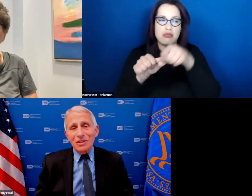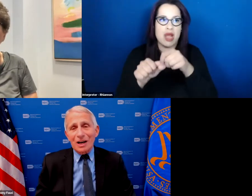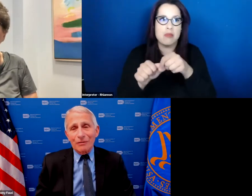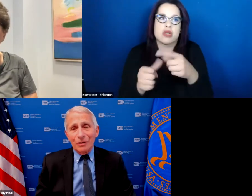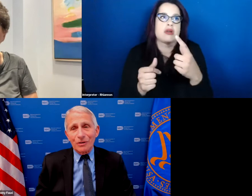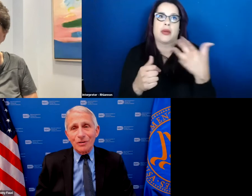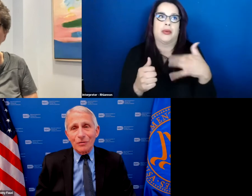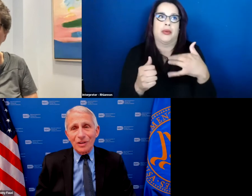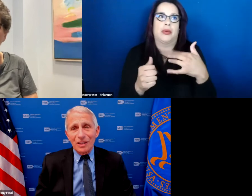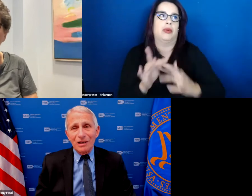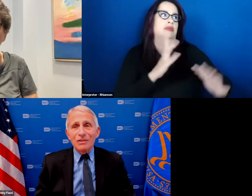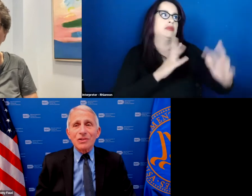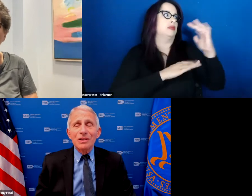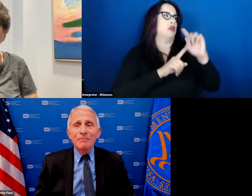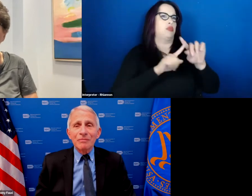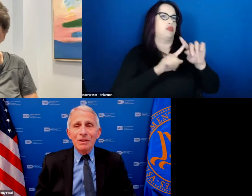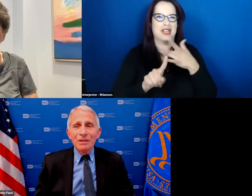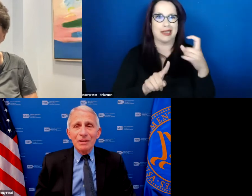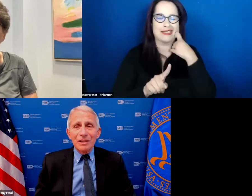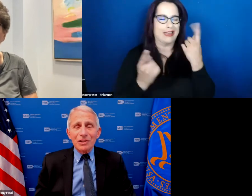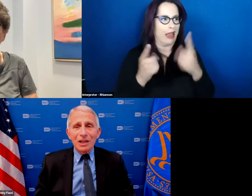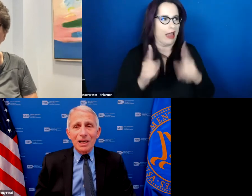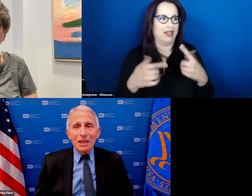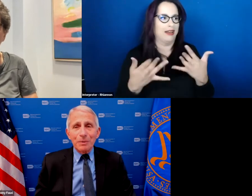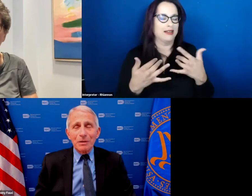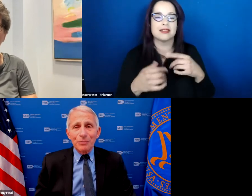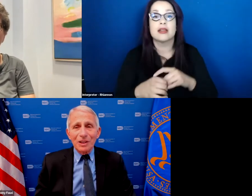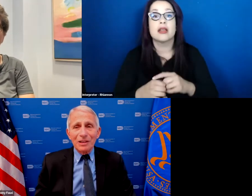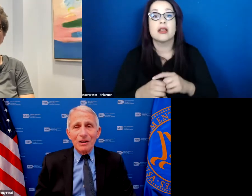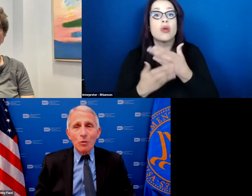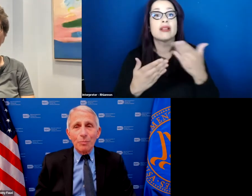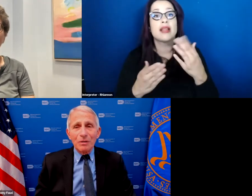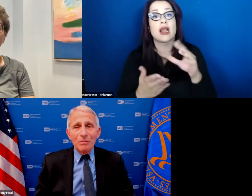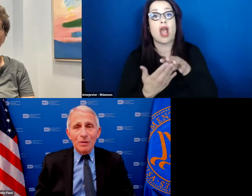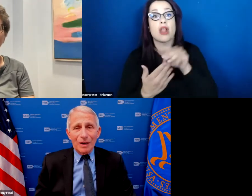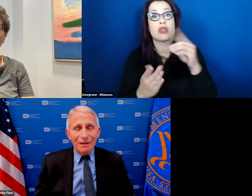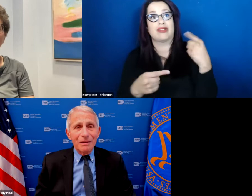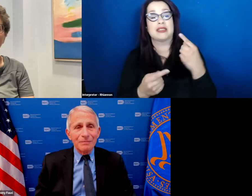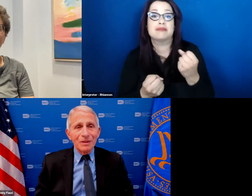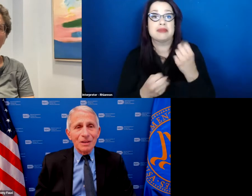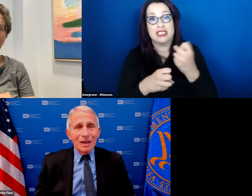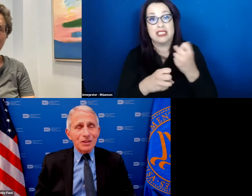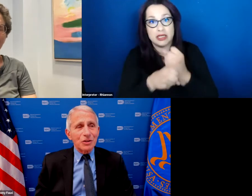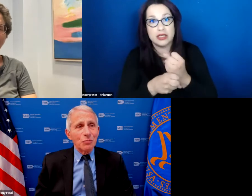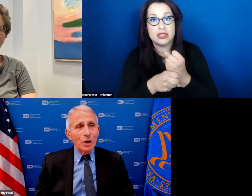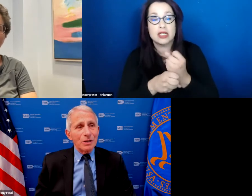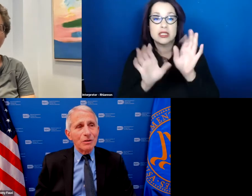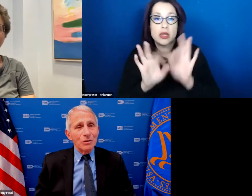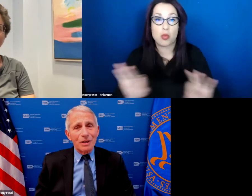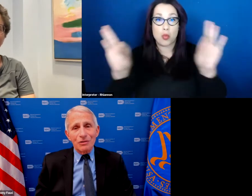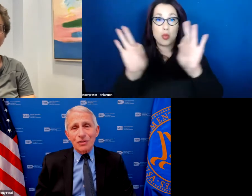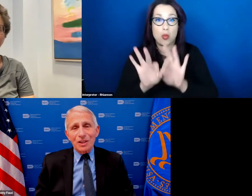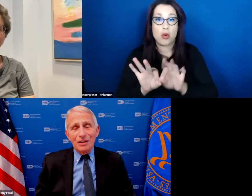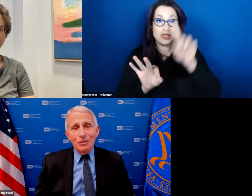lessons that i've learned over the years is to keep a completely open mind as to what